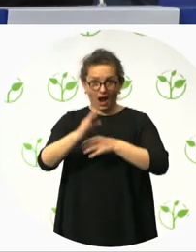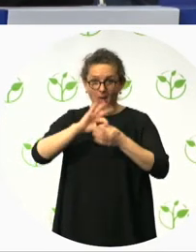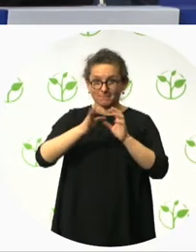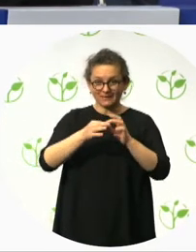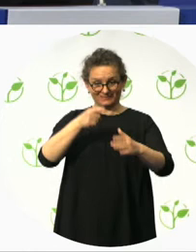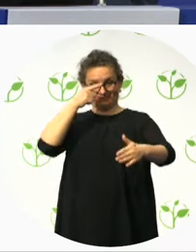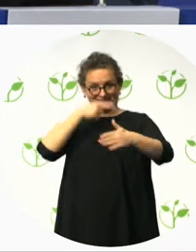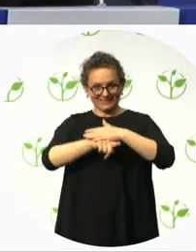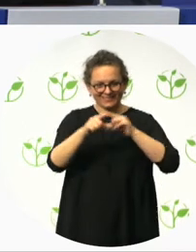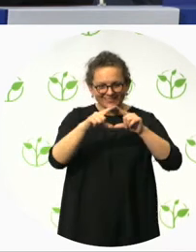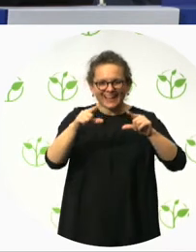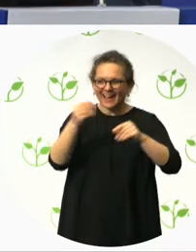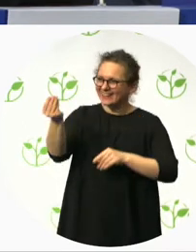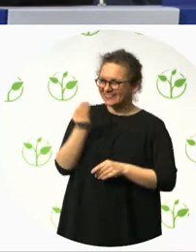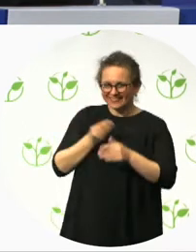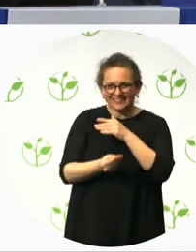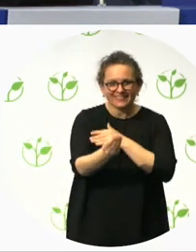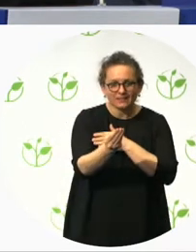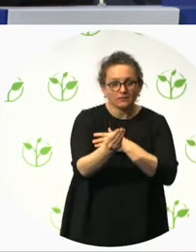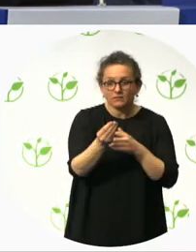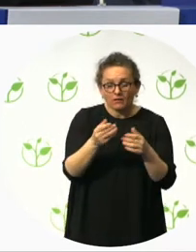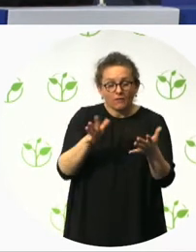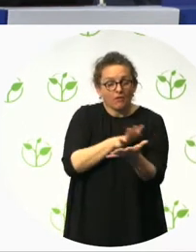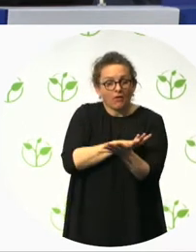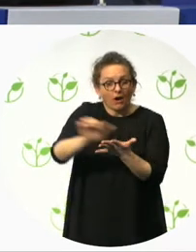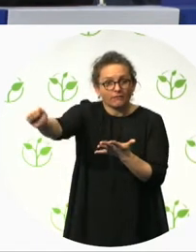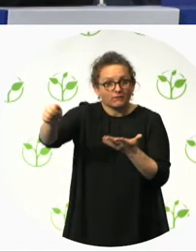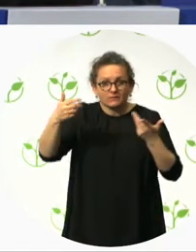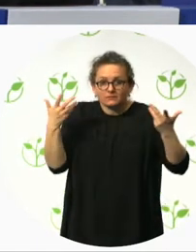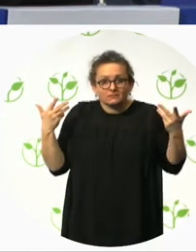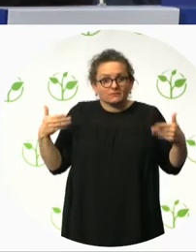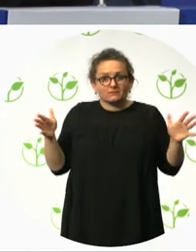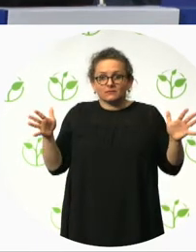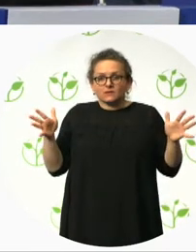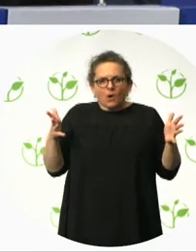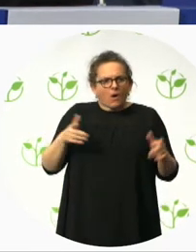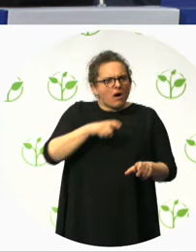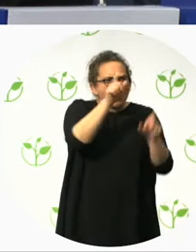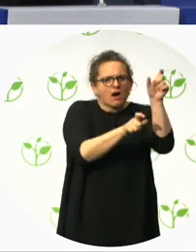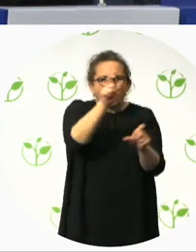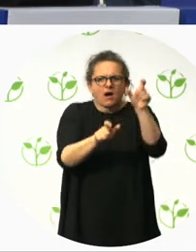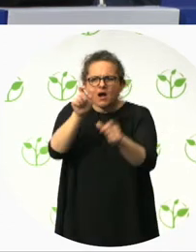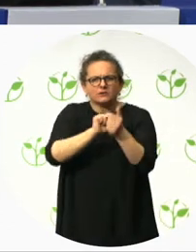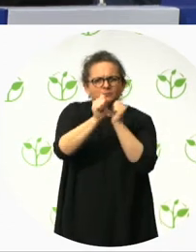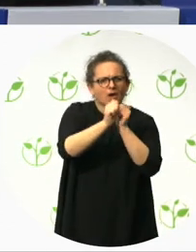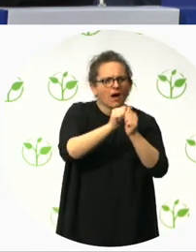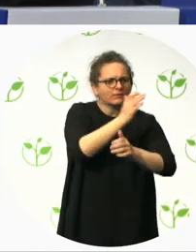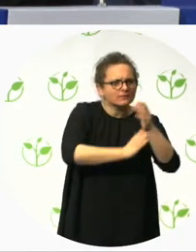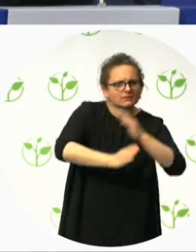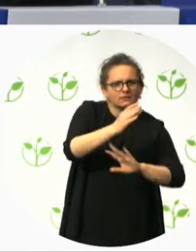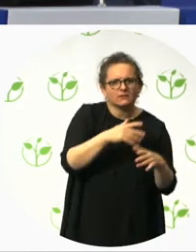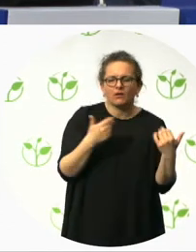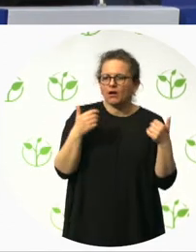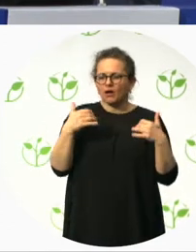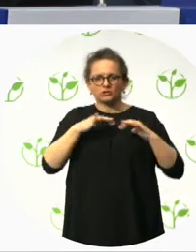people and obviously disability sport as a result of the success of the games. It had more TV coverage than ever before. A lot of that